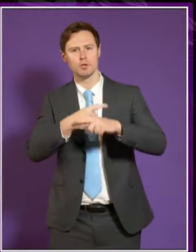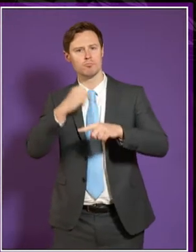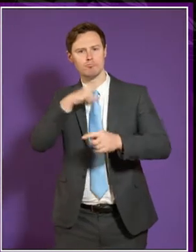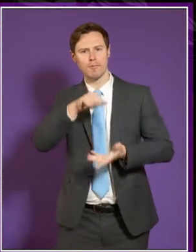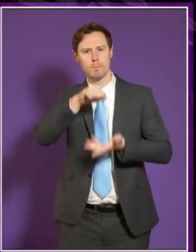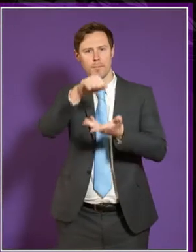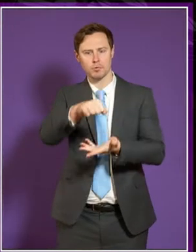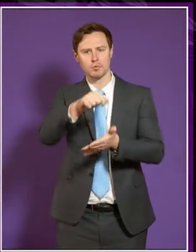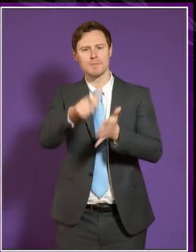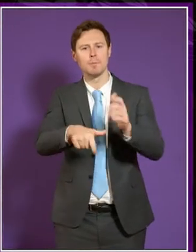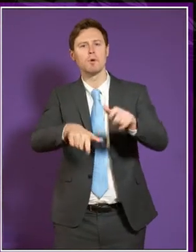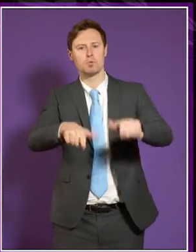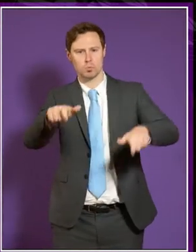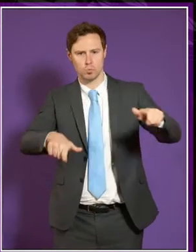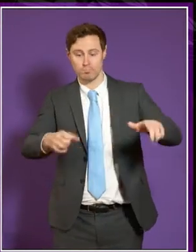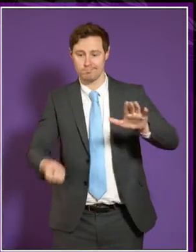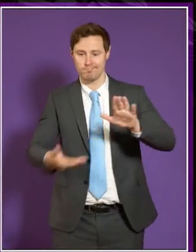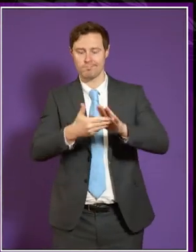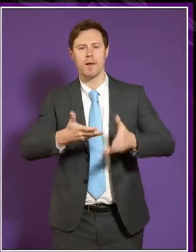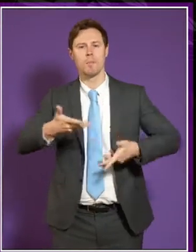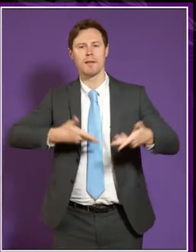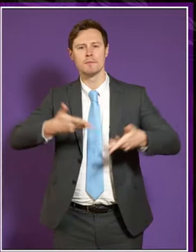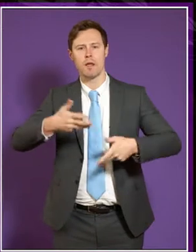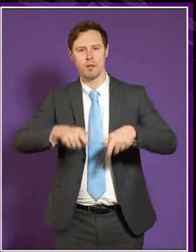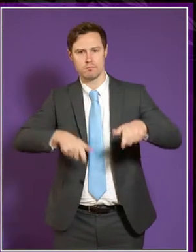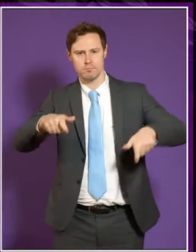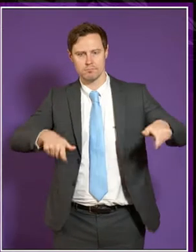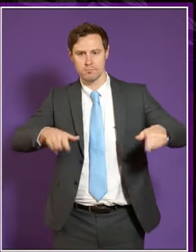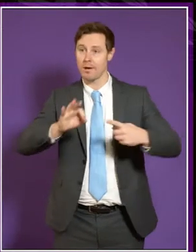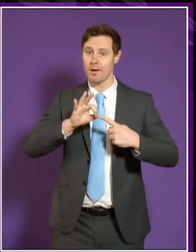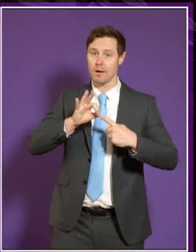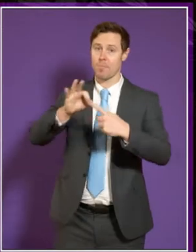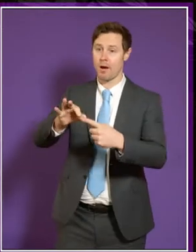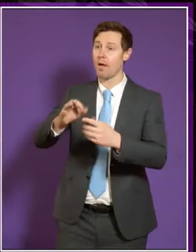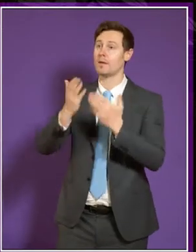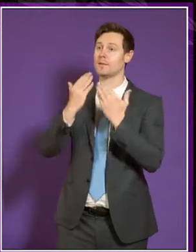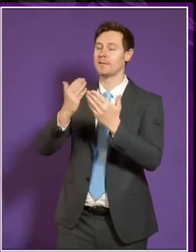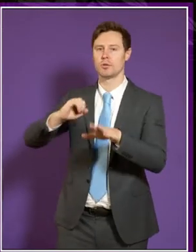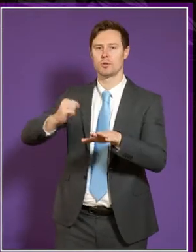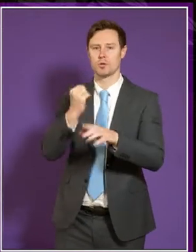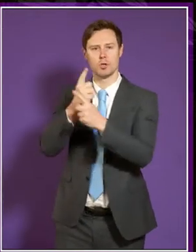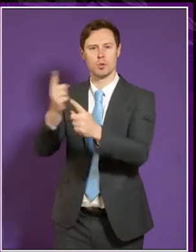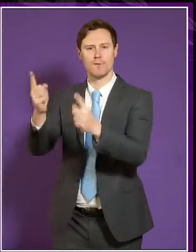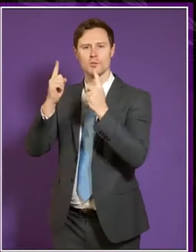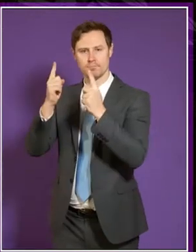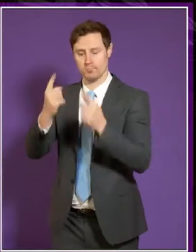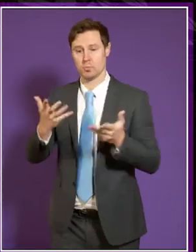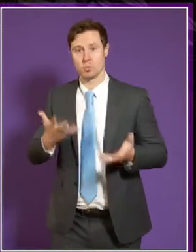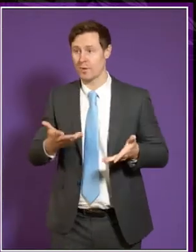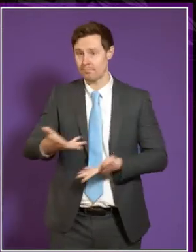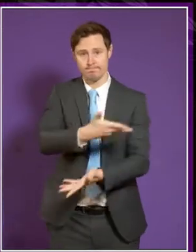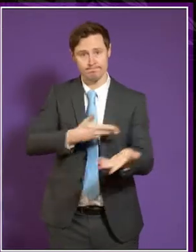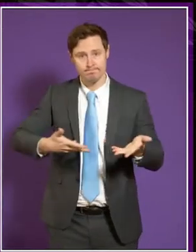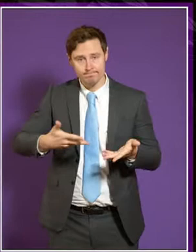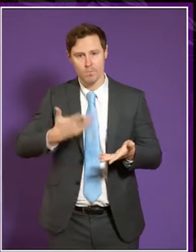budget on disabled students and BSL users applying to and studying at Scottish universities. The aim of today's